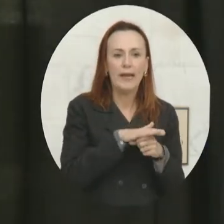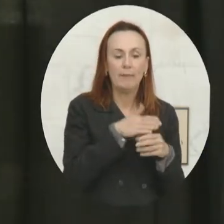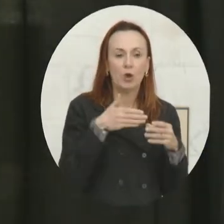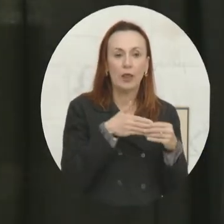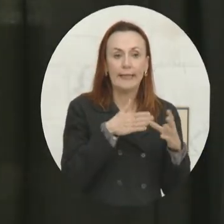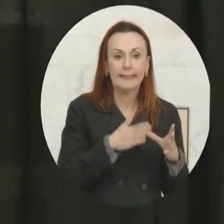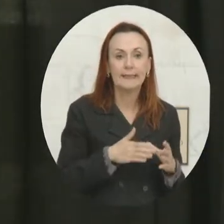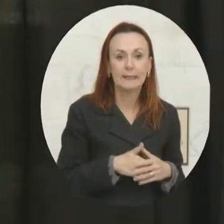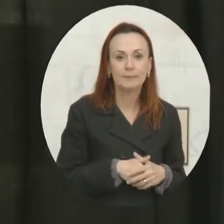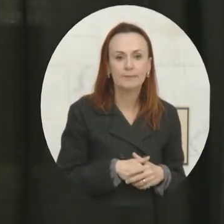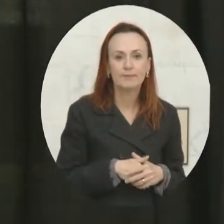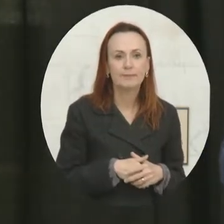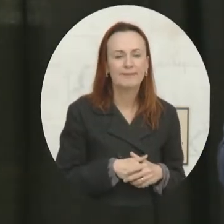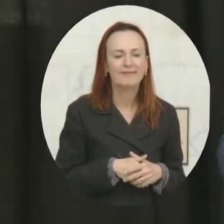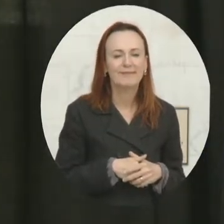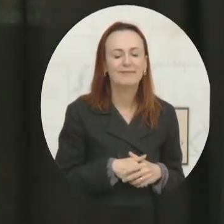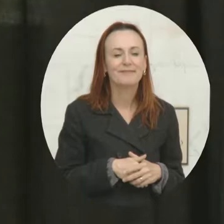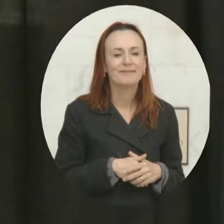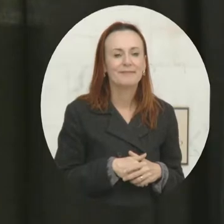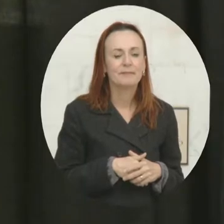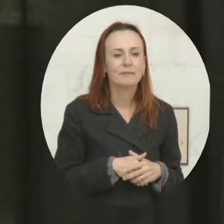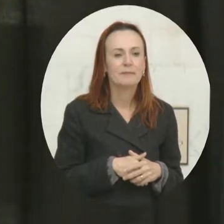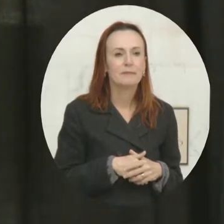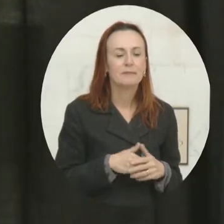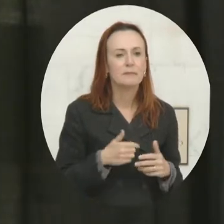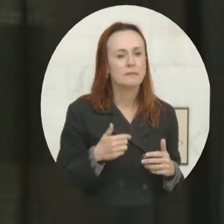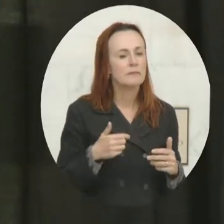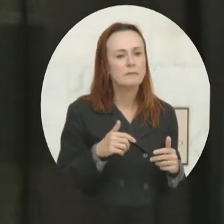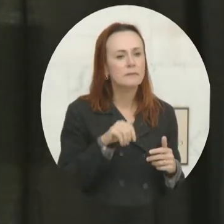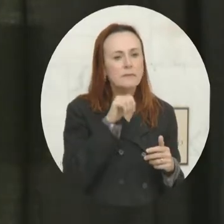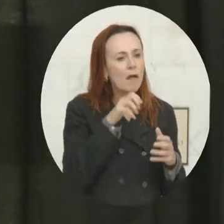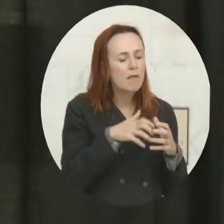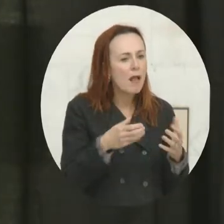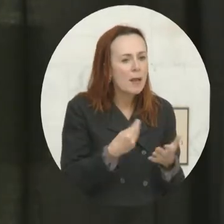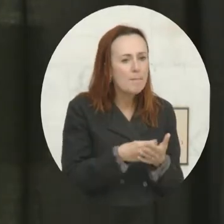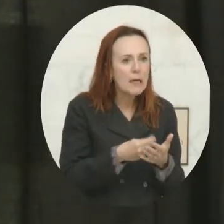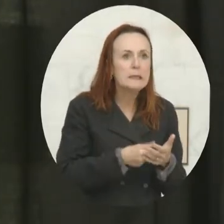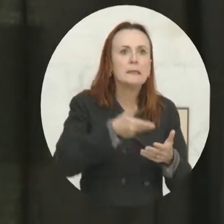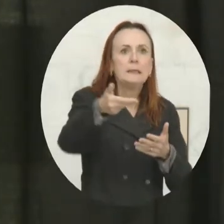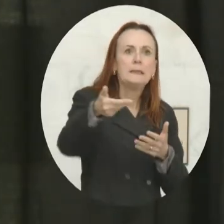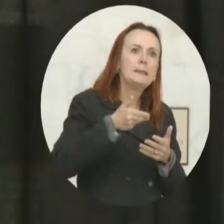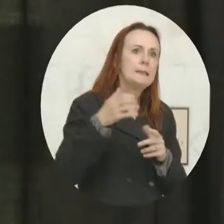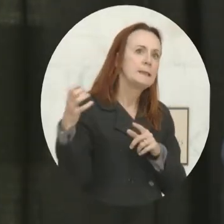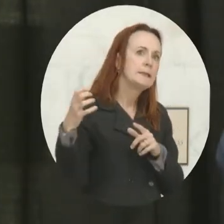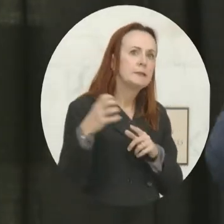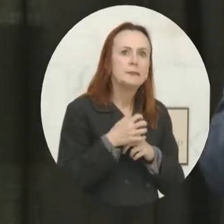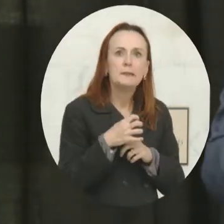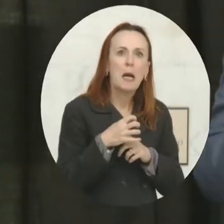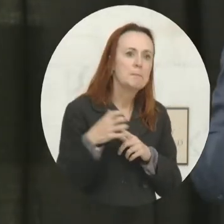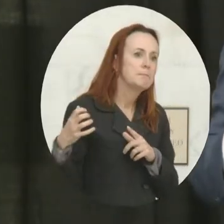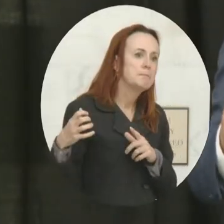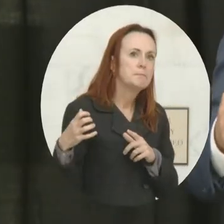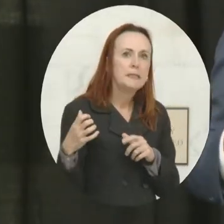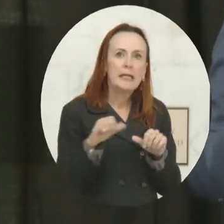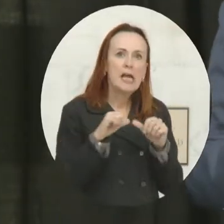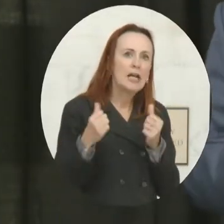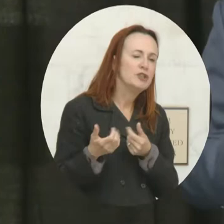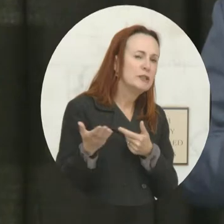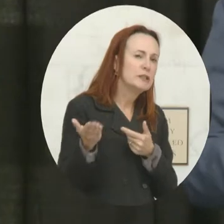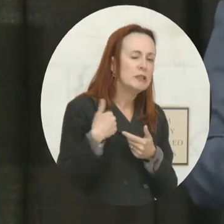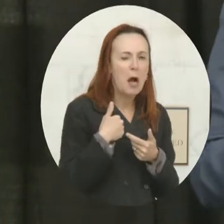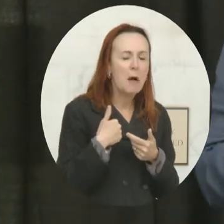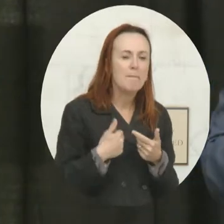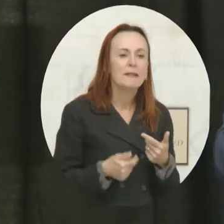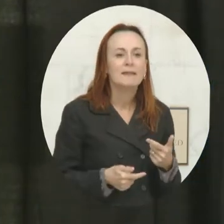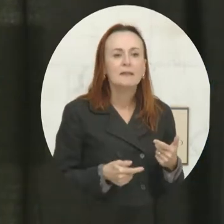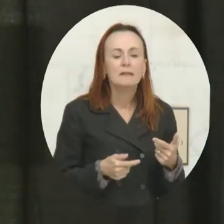be very clear, we didn't have the budget to go hire a big consulting firm to come in and drop a binder on our desk and say, here's your million